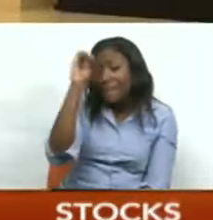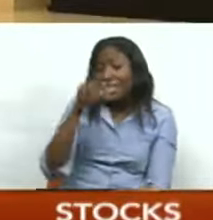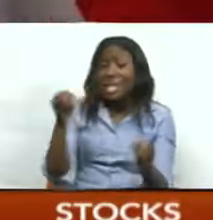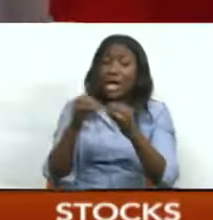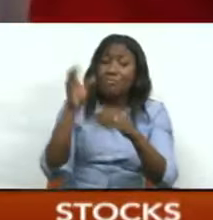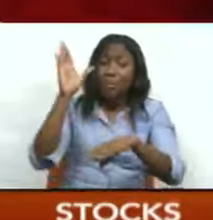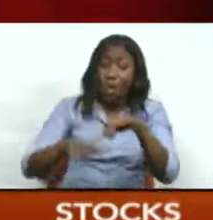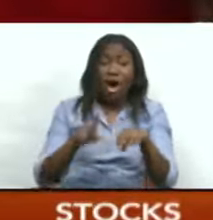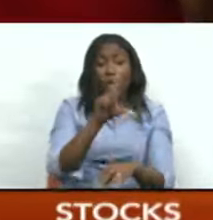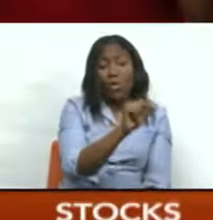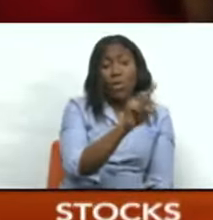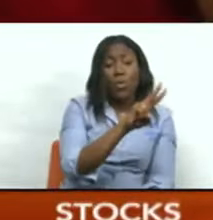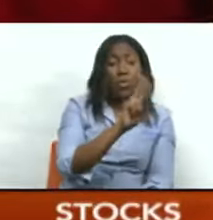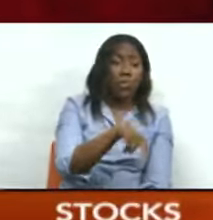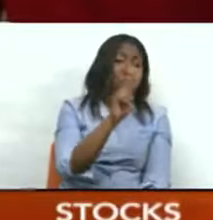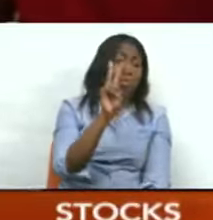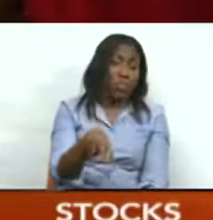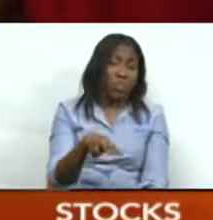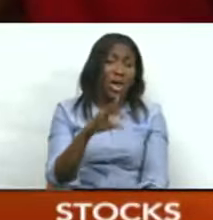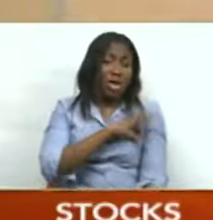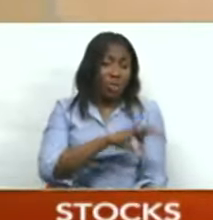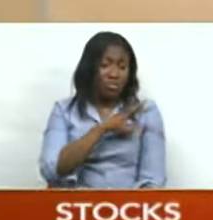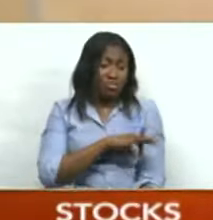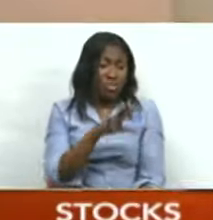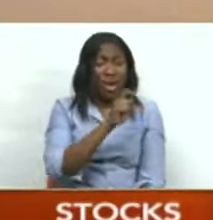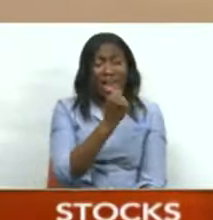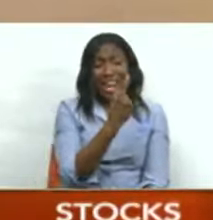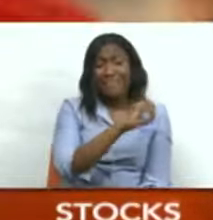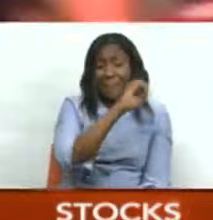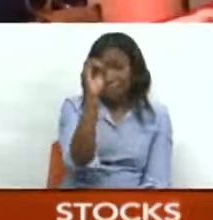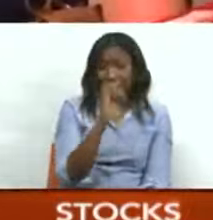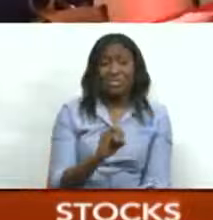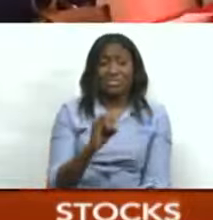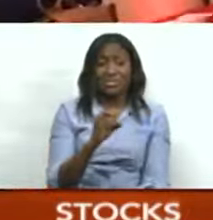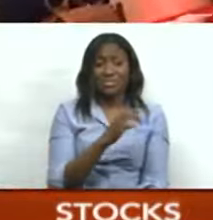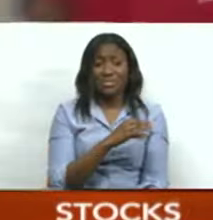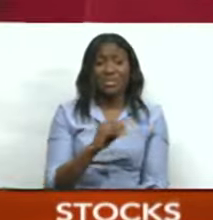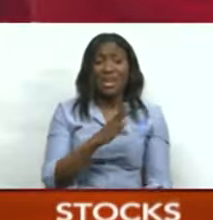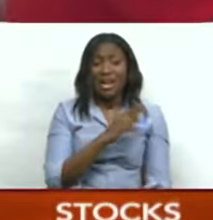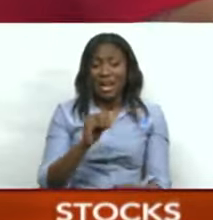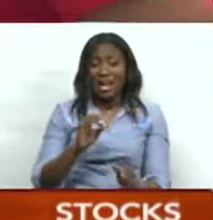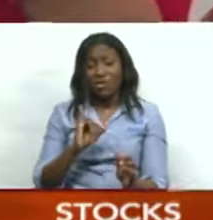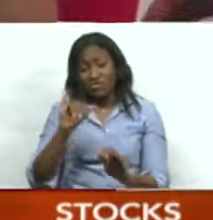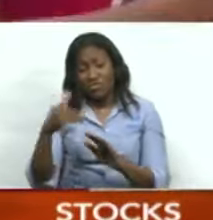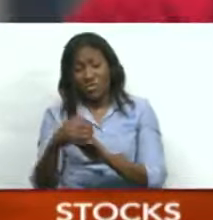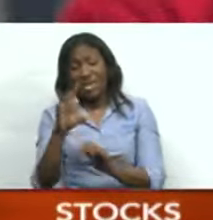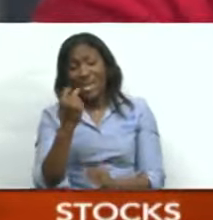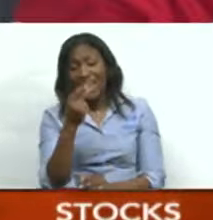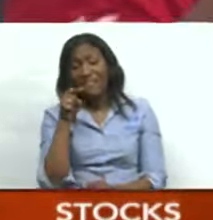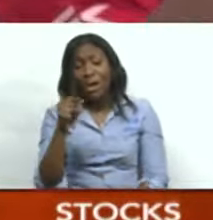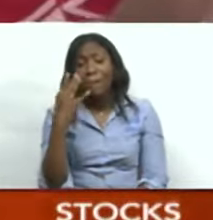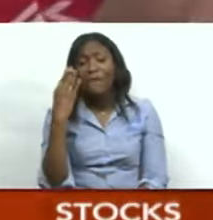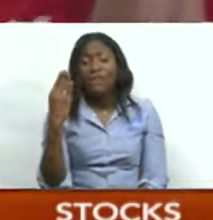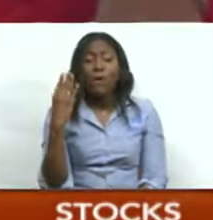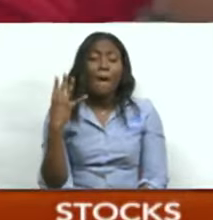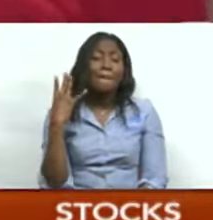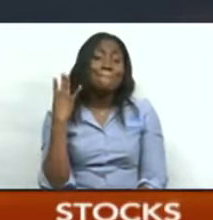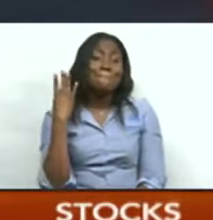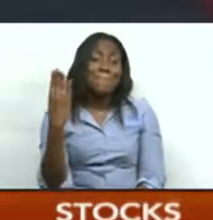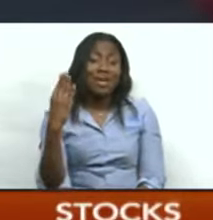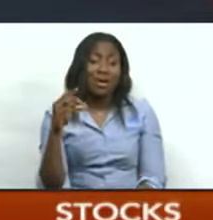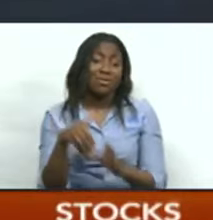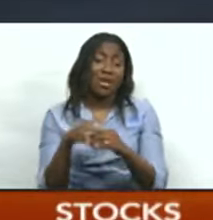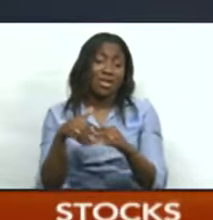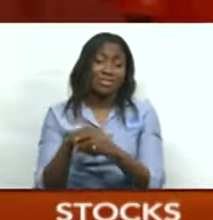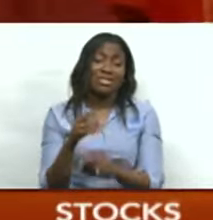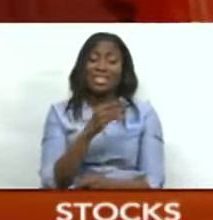prior year, with profit before tax up 11% to Jamaican $11.4 billion. The company notes